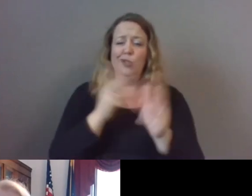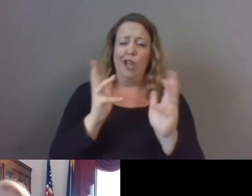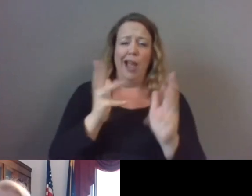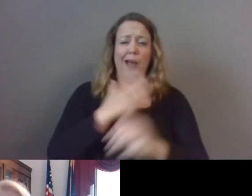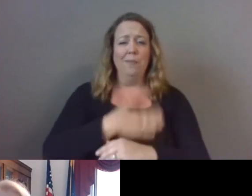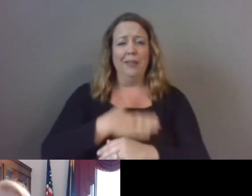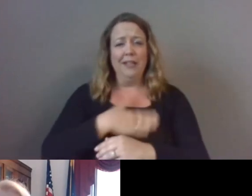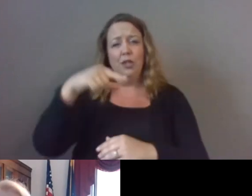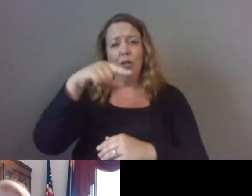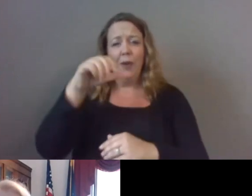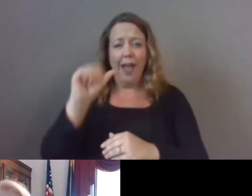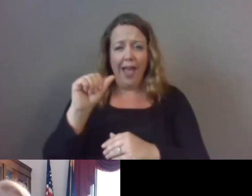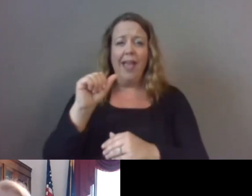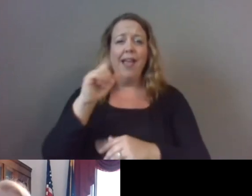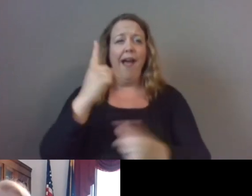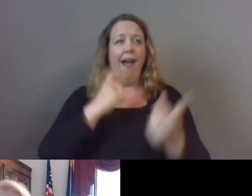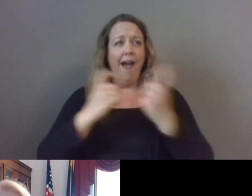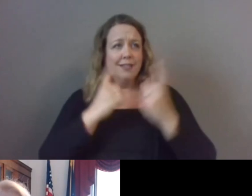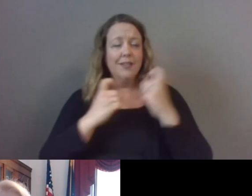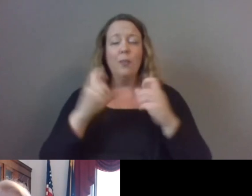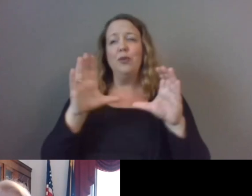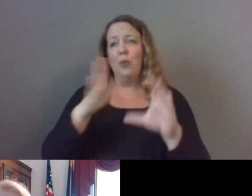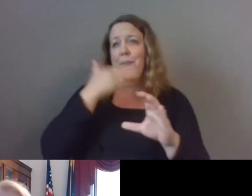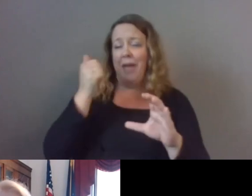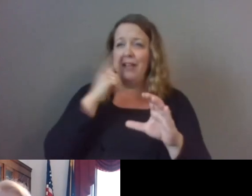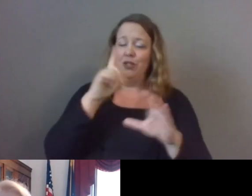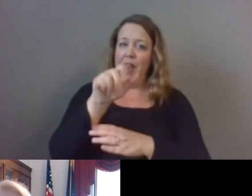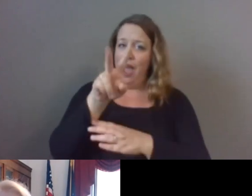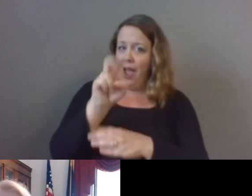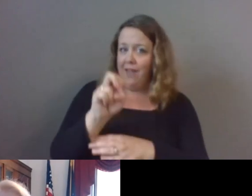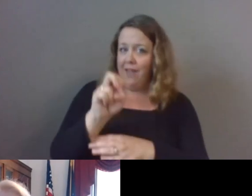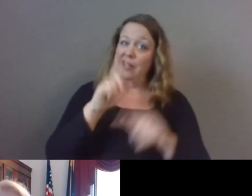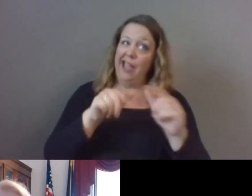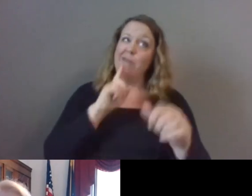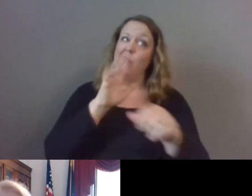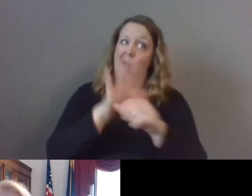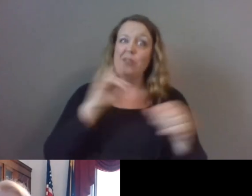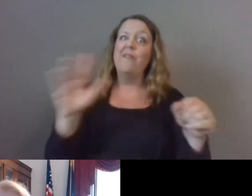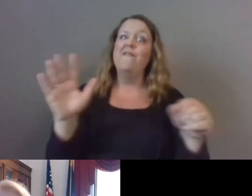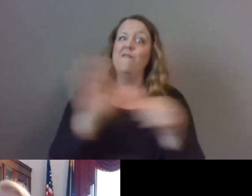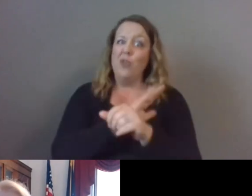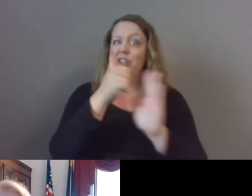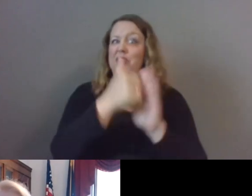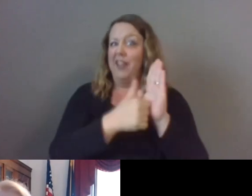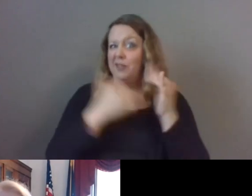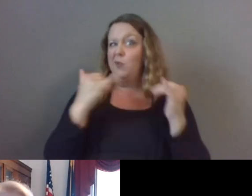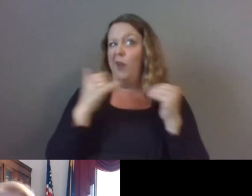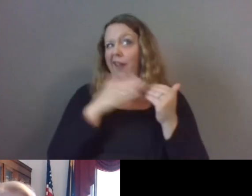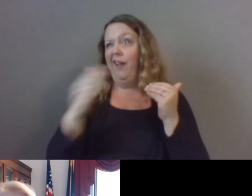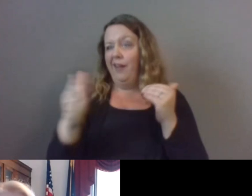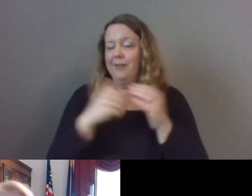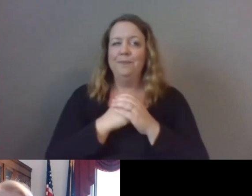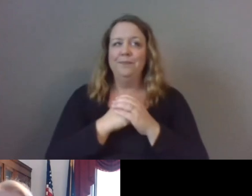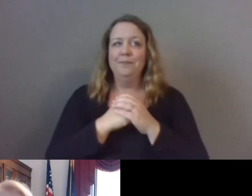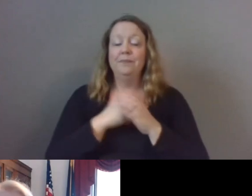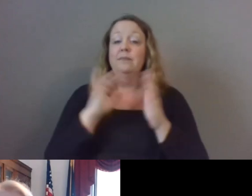feature to ask questions and we'll do our best to get to them live, but no promises because we have a jam-packed agenda today. And as part of that jam